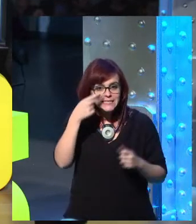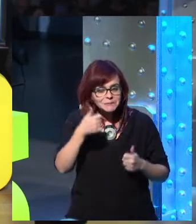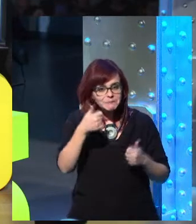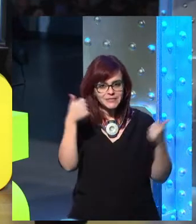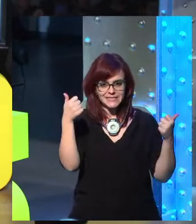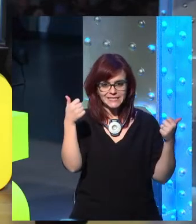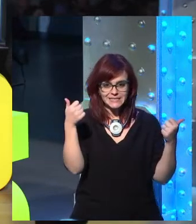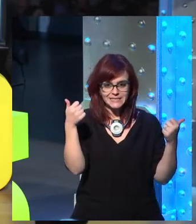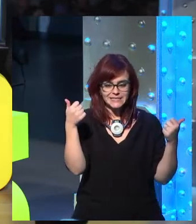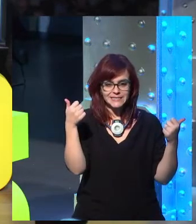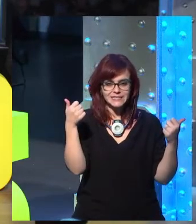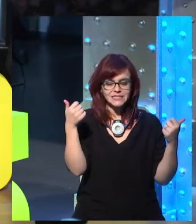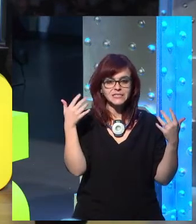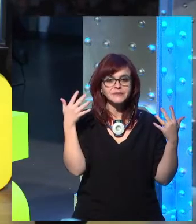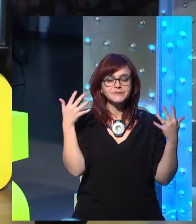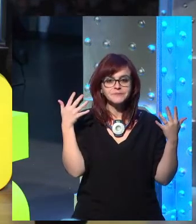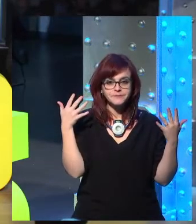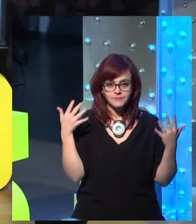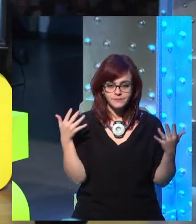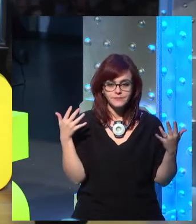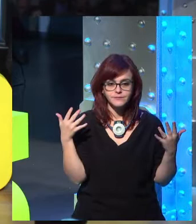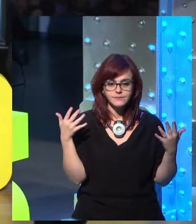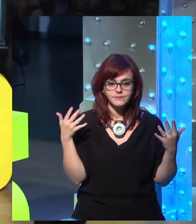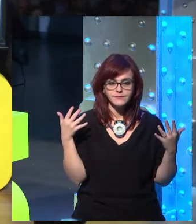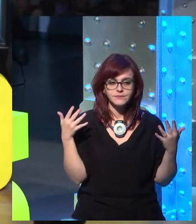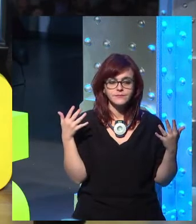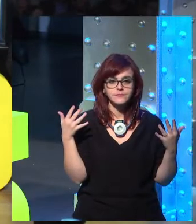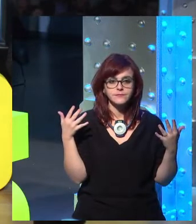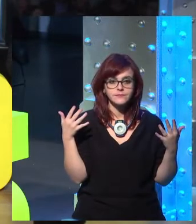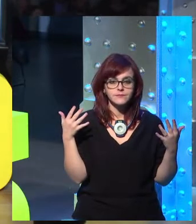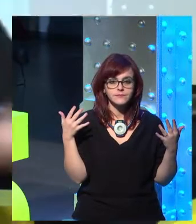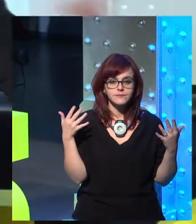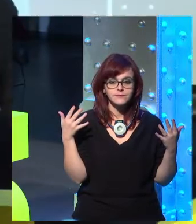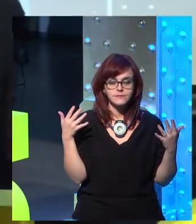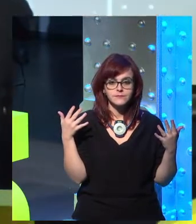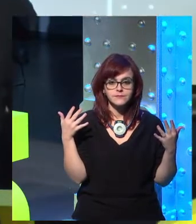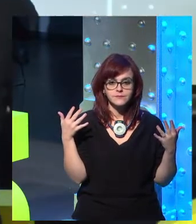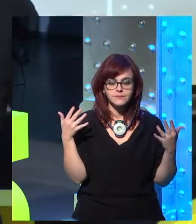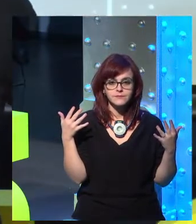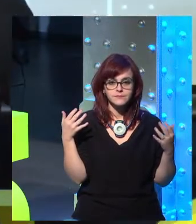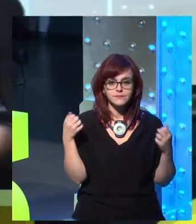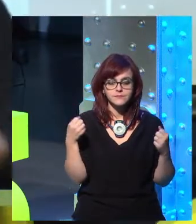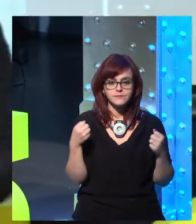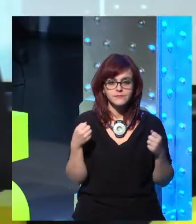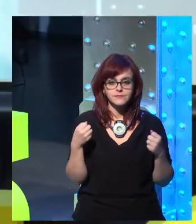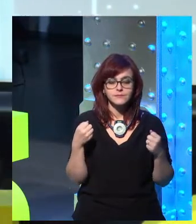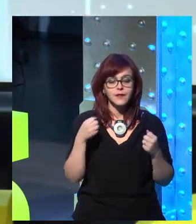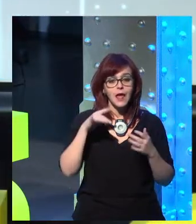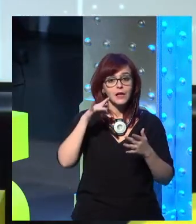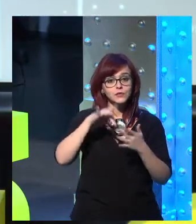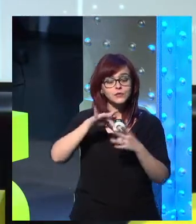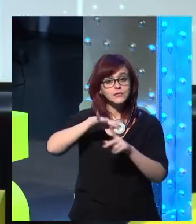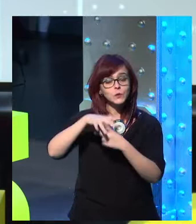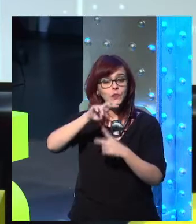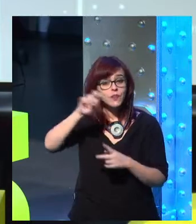There is a bridge composed of many different types of humans. Humans, non-humans, different creatures, different species. And because of that, every time